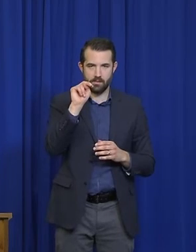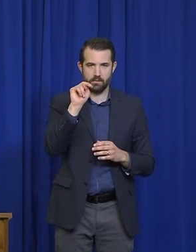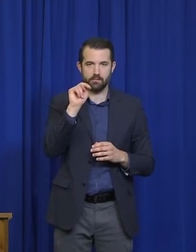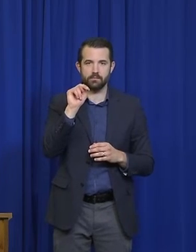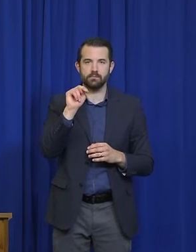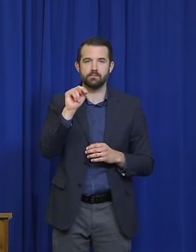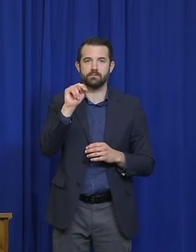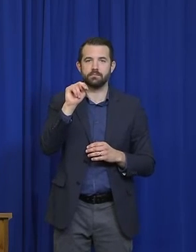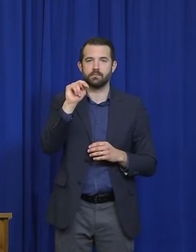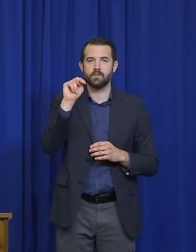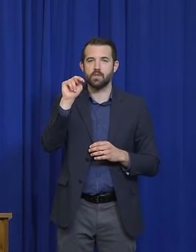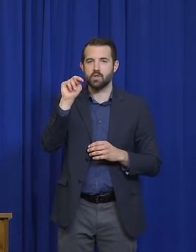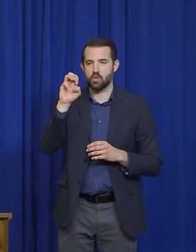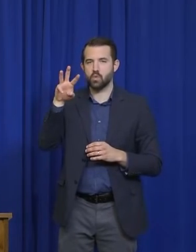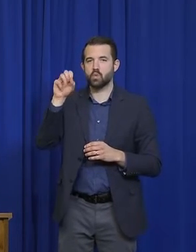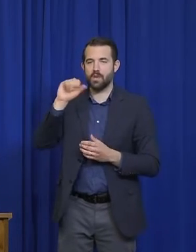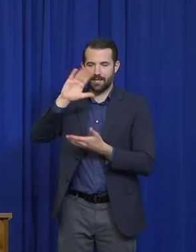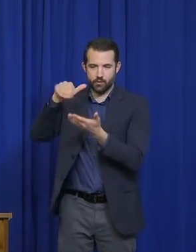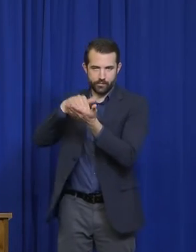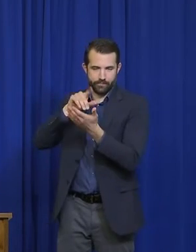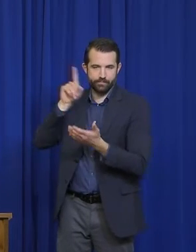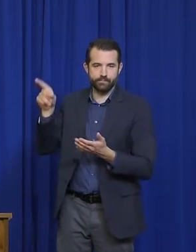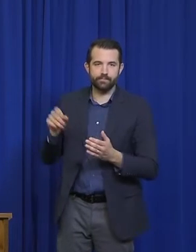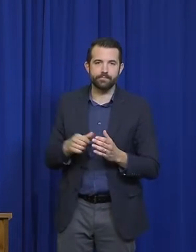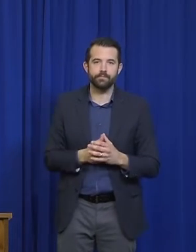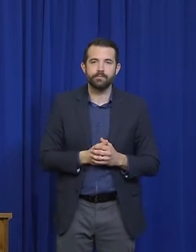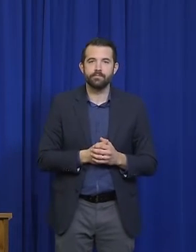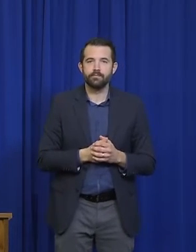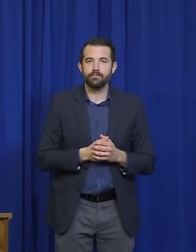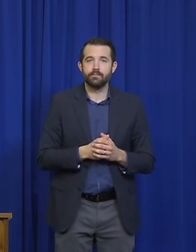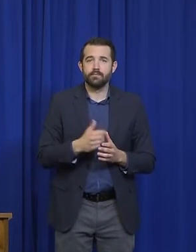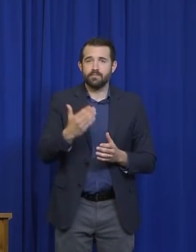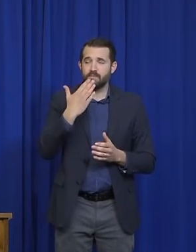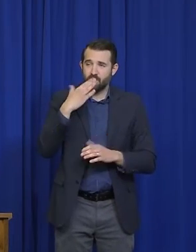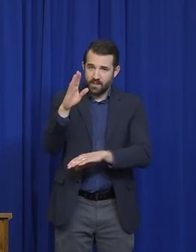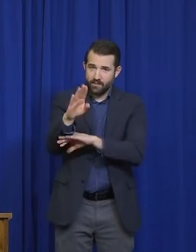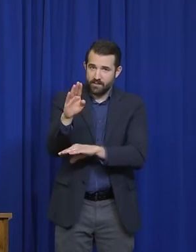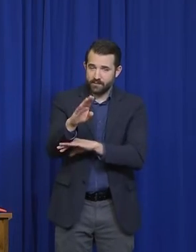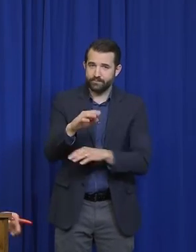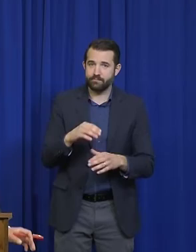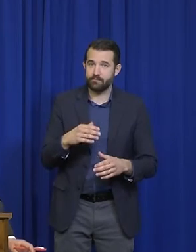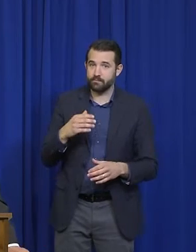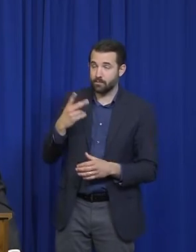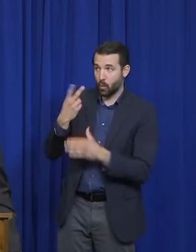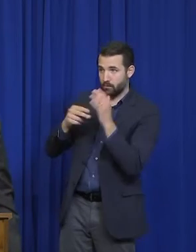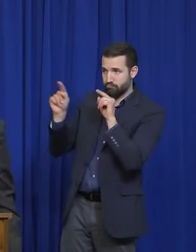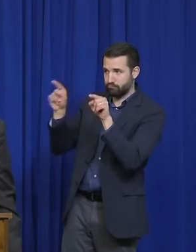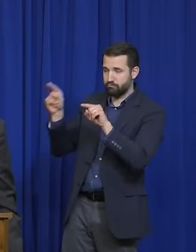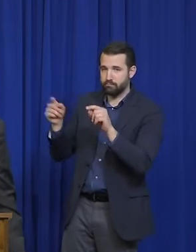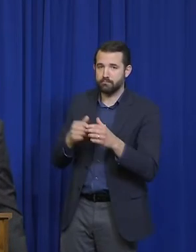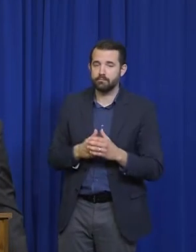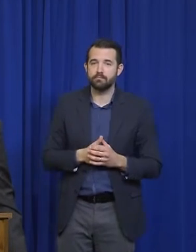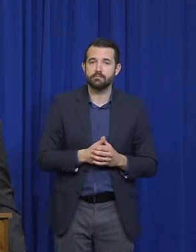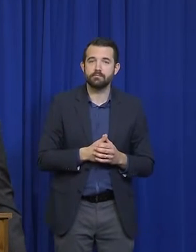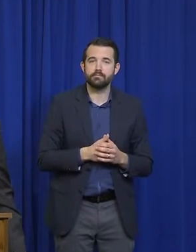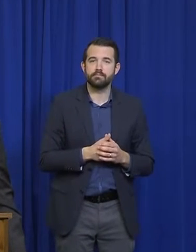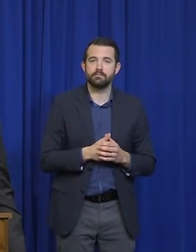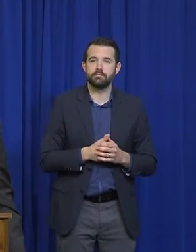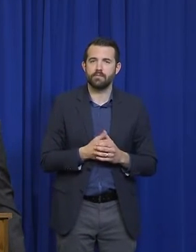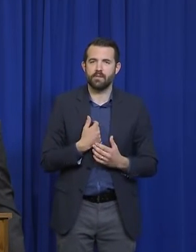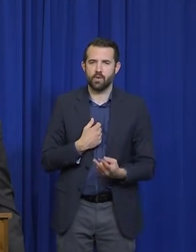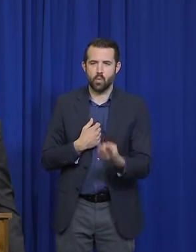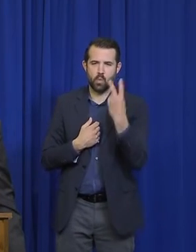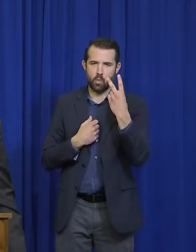Center. Don? Good afternoon, Dr. Shaw and Governor Mills. I guess I would have two questions.